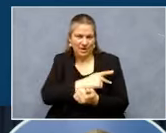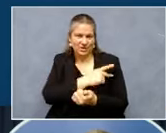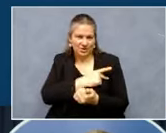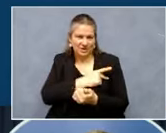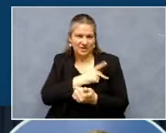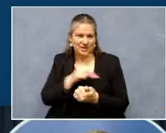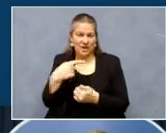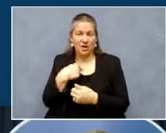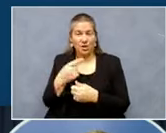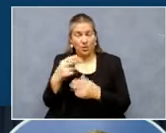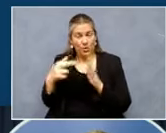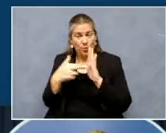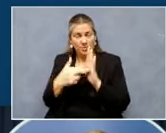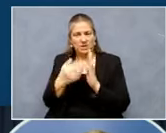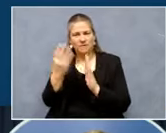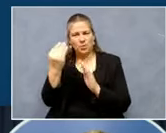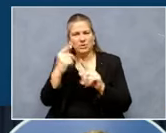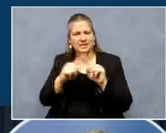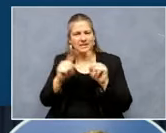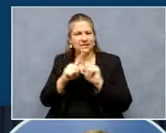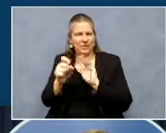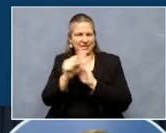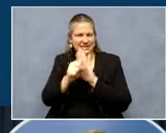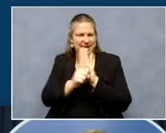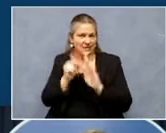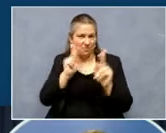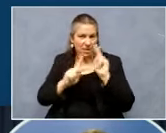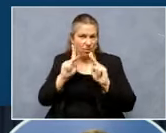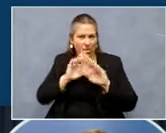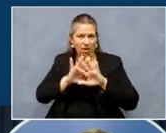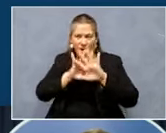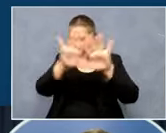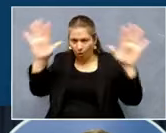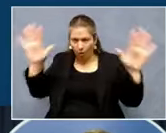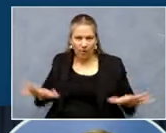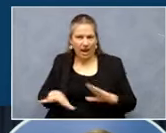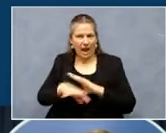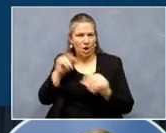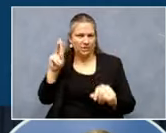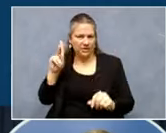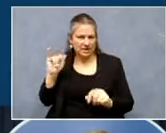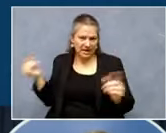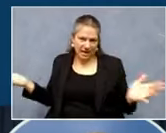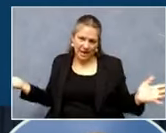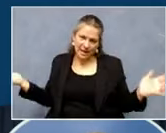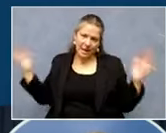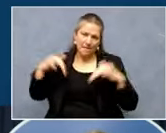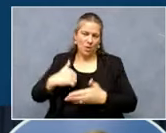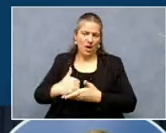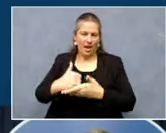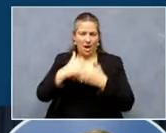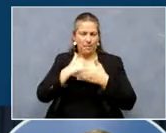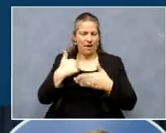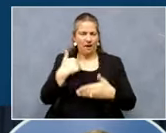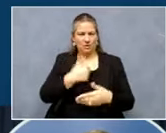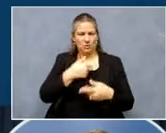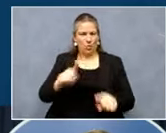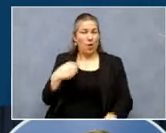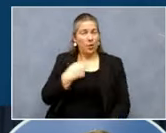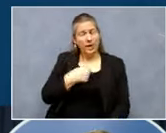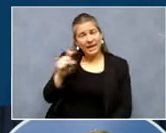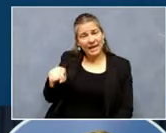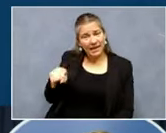14 different states. Uh, these are people from outside Kentucky pitching in to help us in our hour of need. Thank you to FEMA.